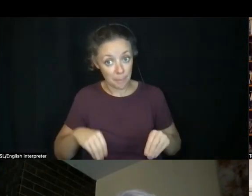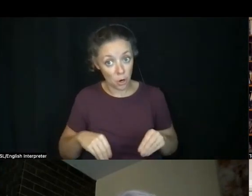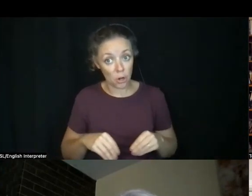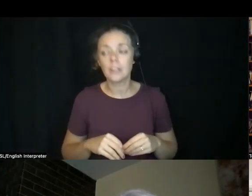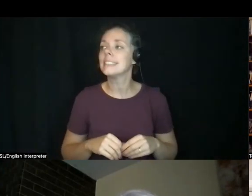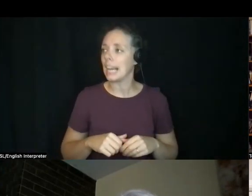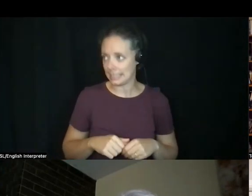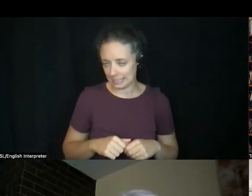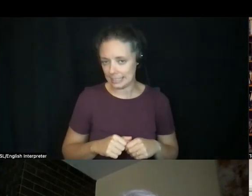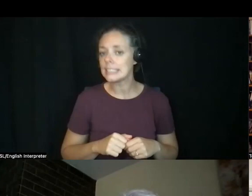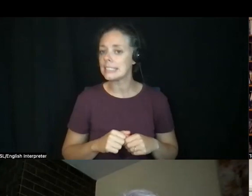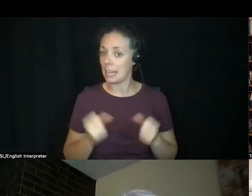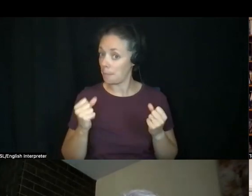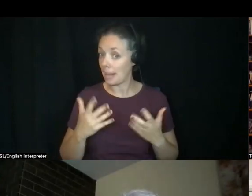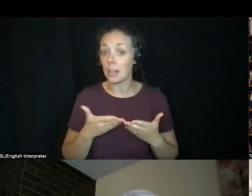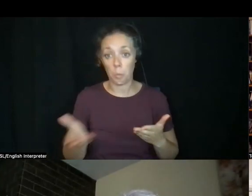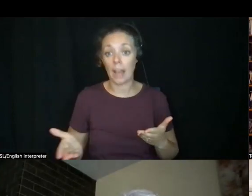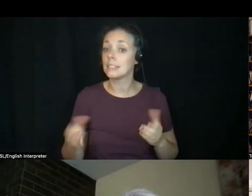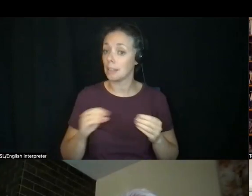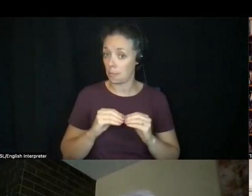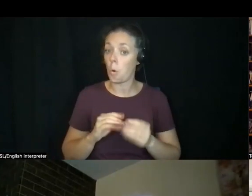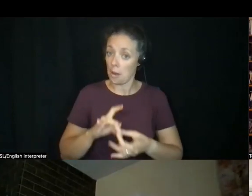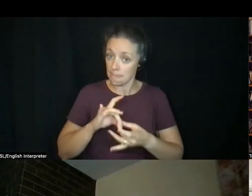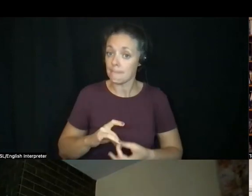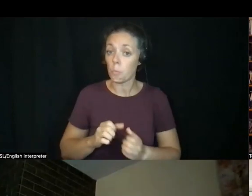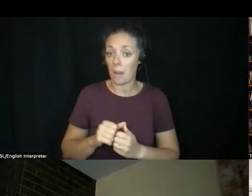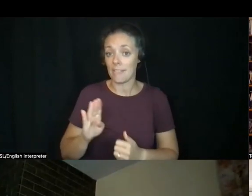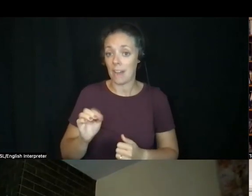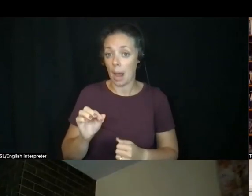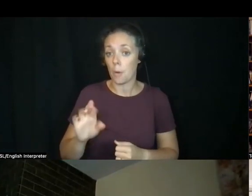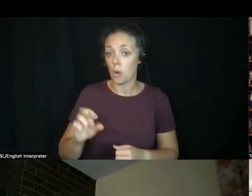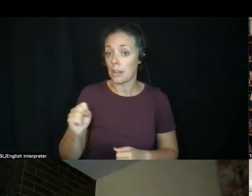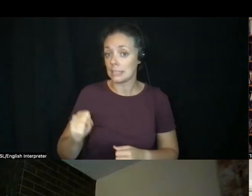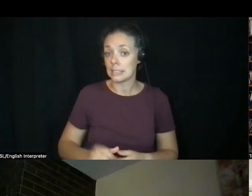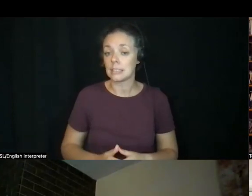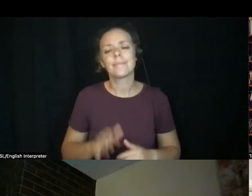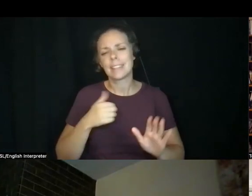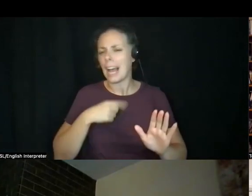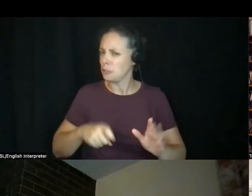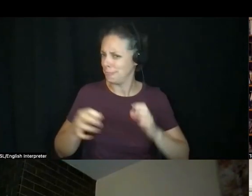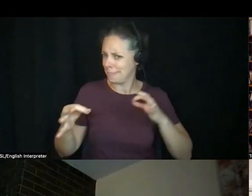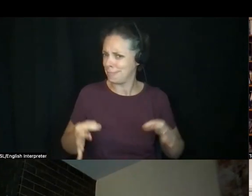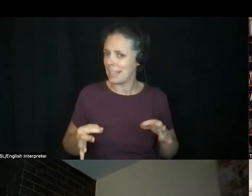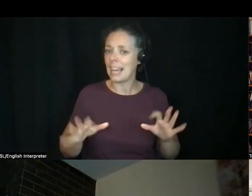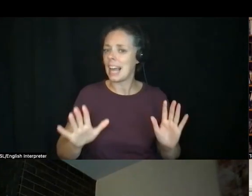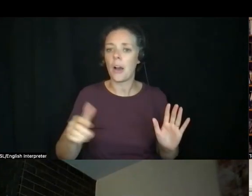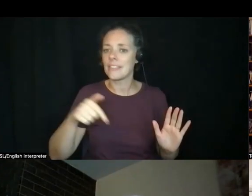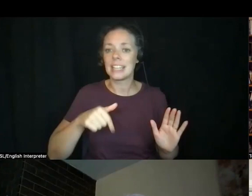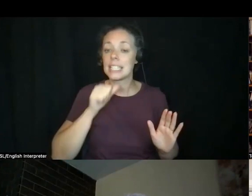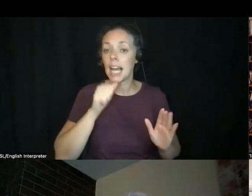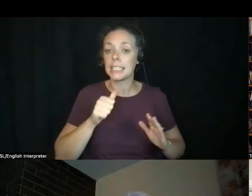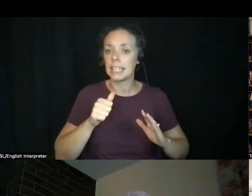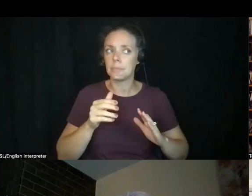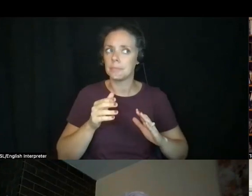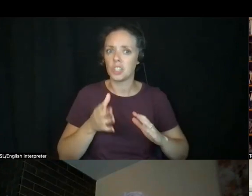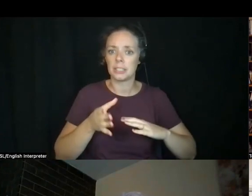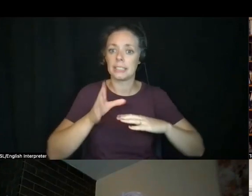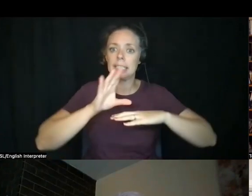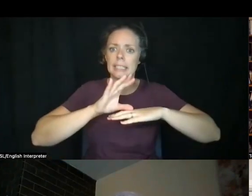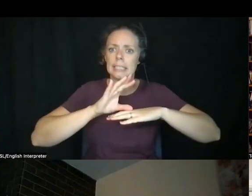Yes. In a lot of ways, they are. And this, I should explain that this doesn't sit on the surface of the fiber.